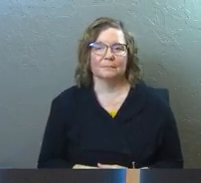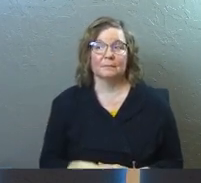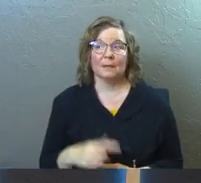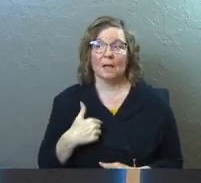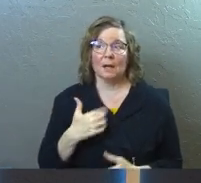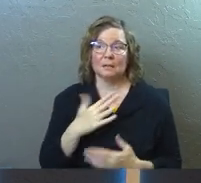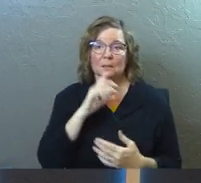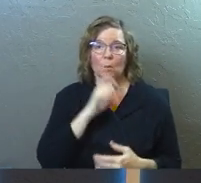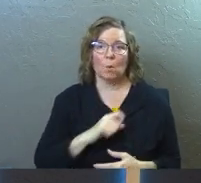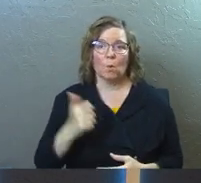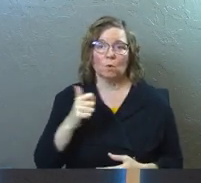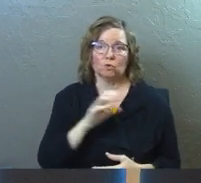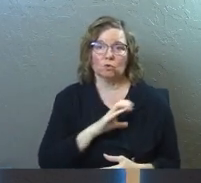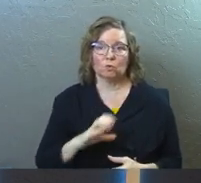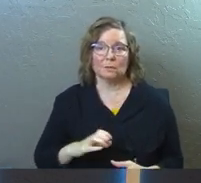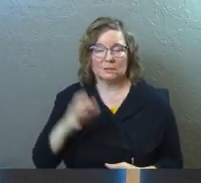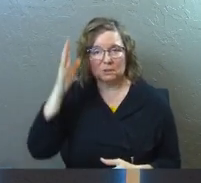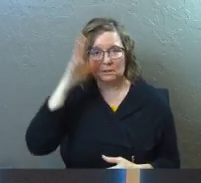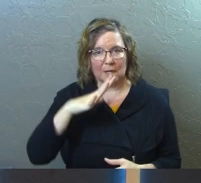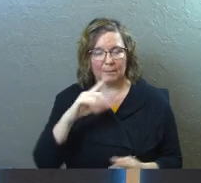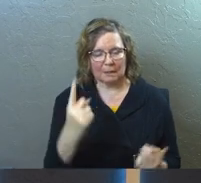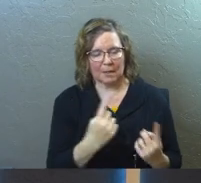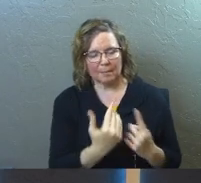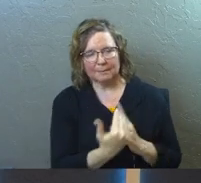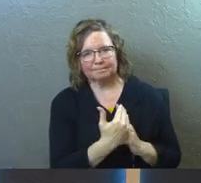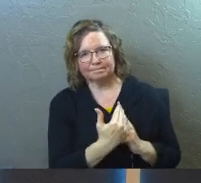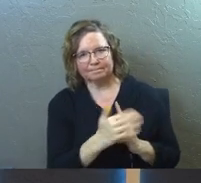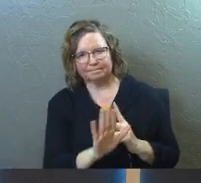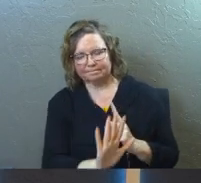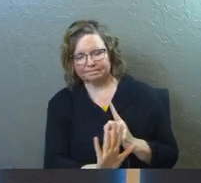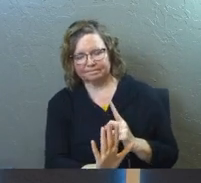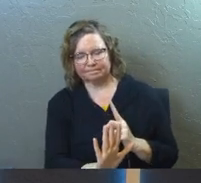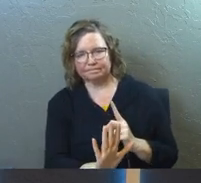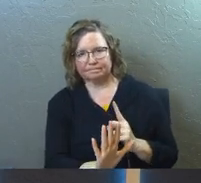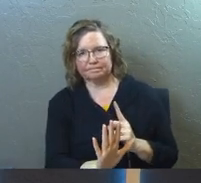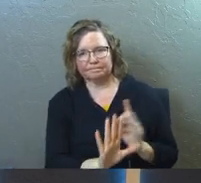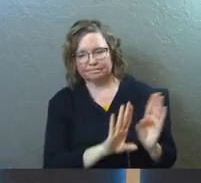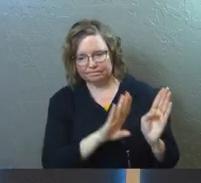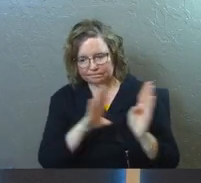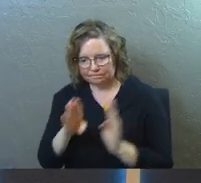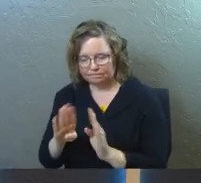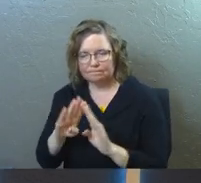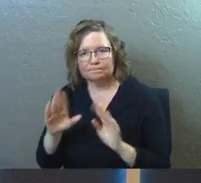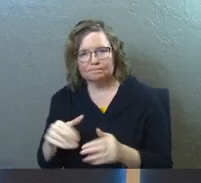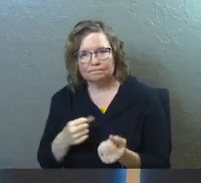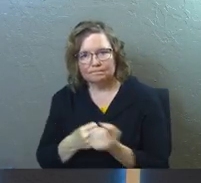And I had some older Christian gentlemen come and set me straight on that. Very thankful for that.